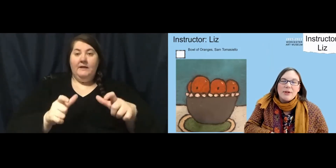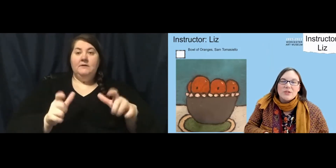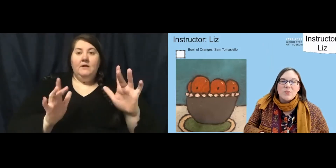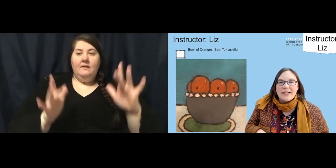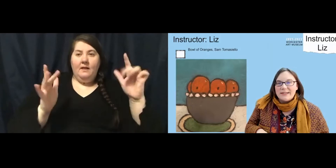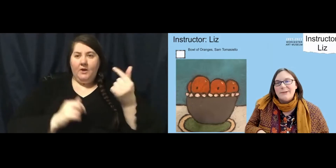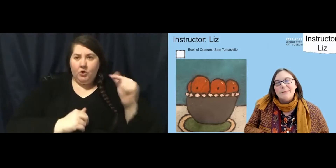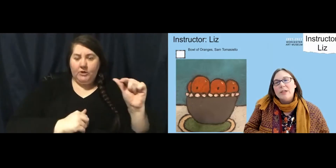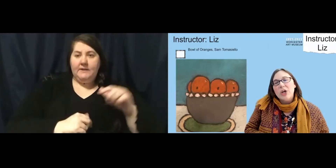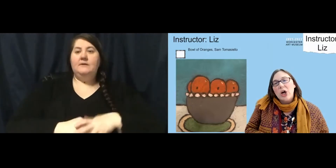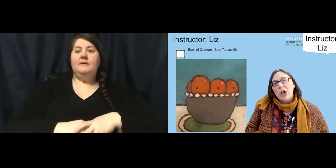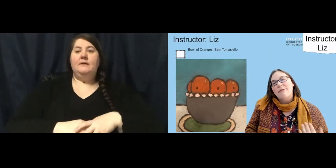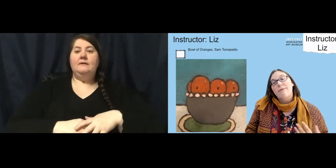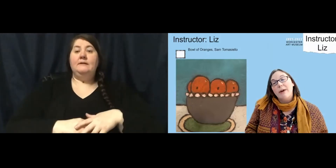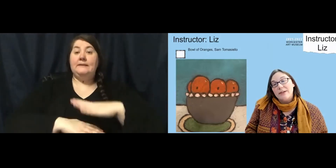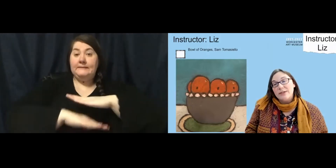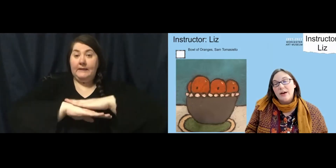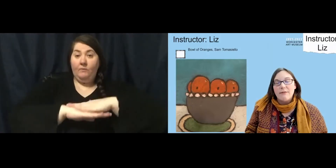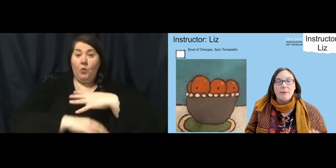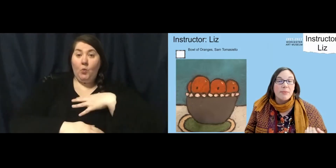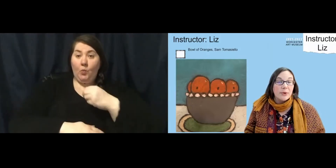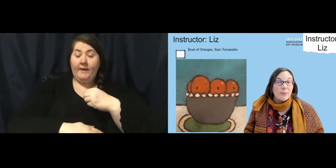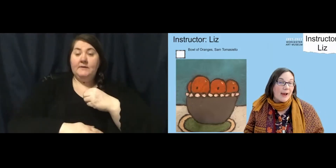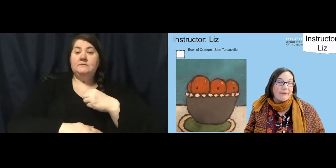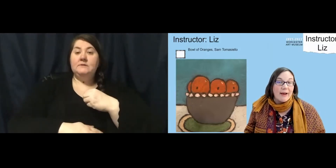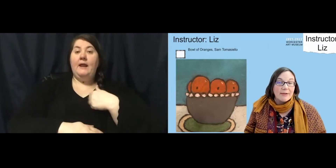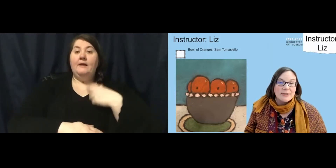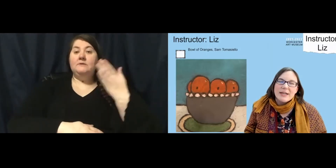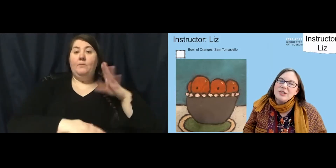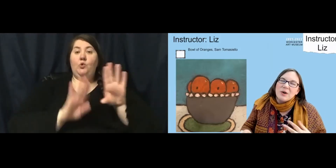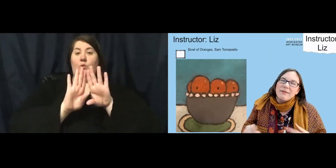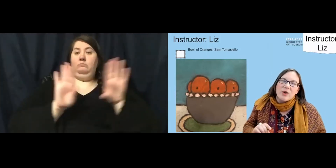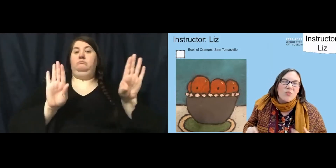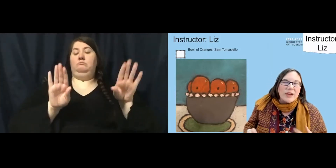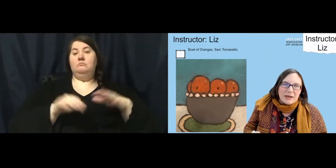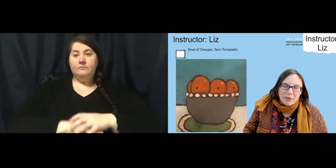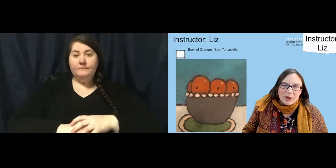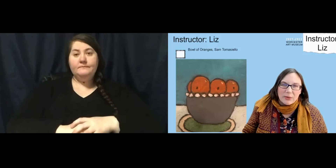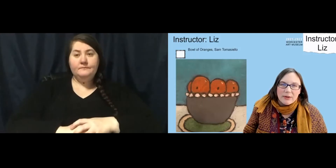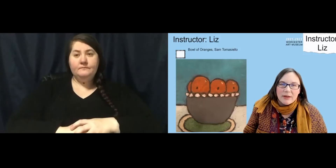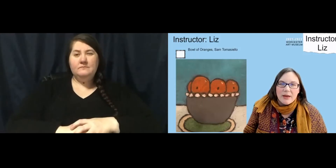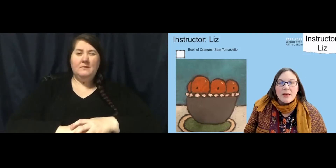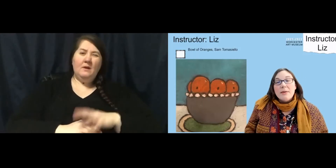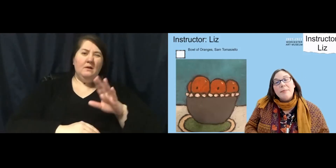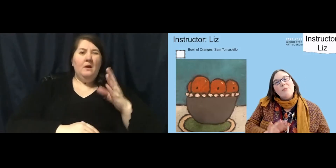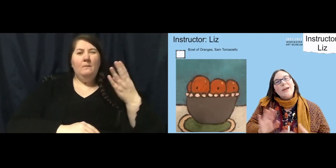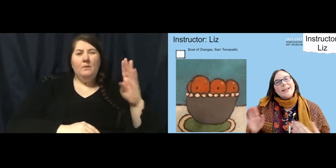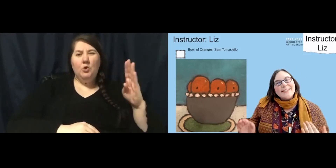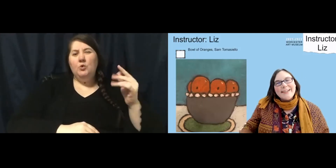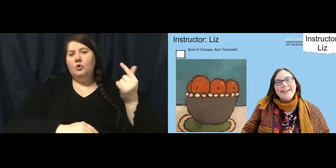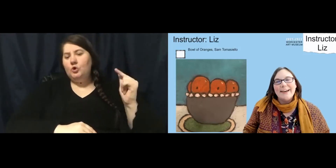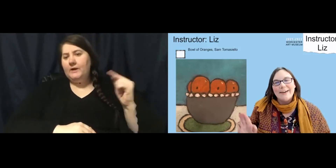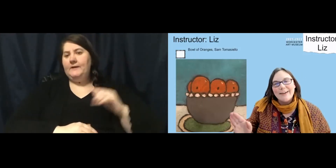table is white. And it's all in front of a blue background. And it's sort of a green blue. But